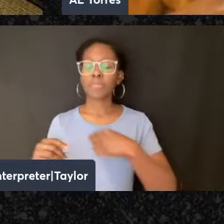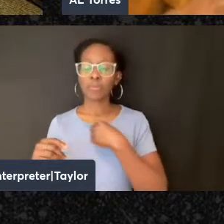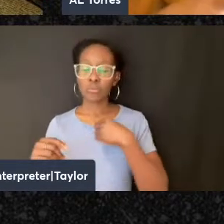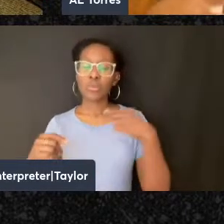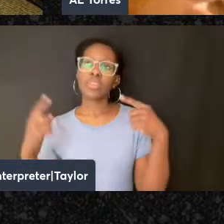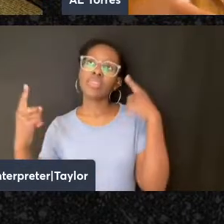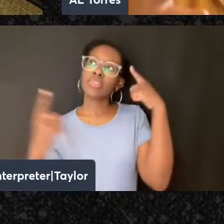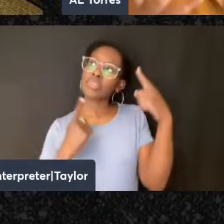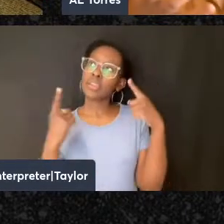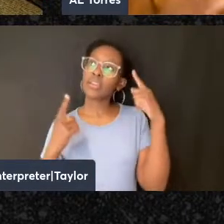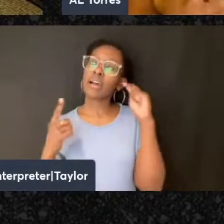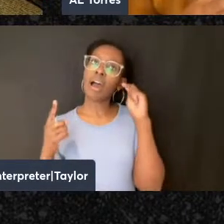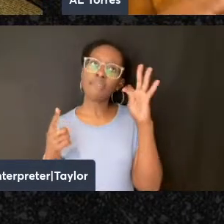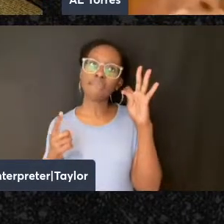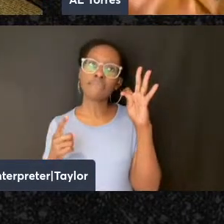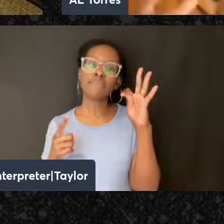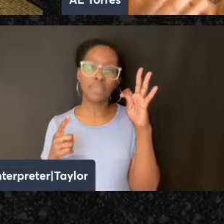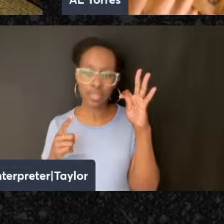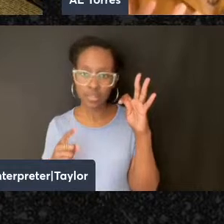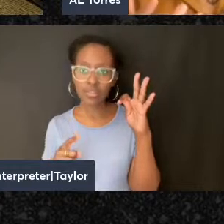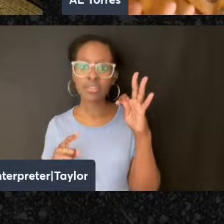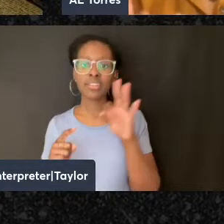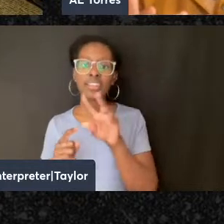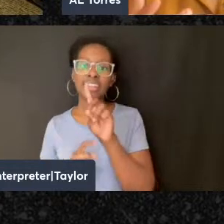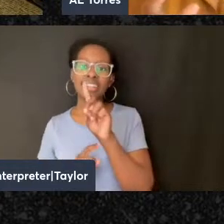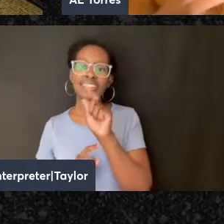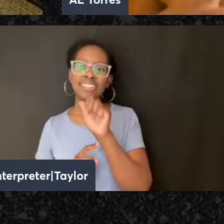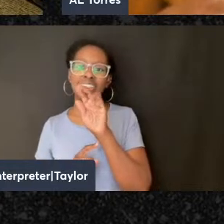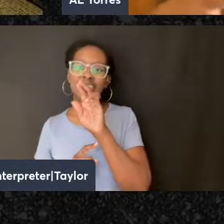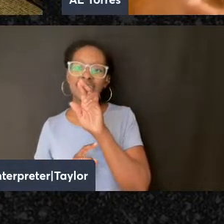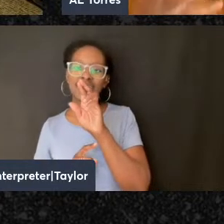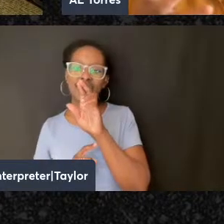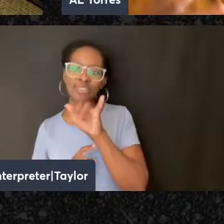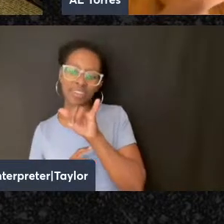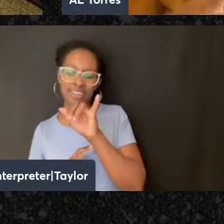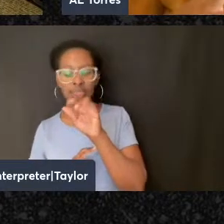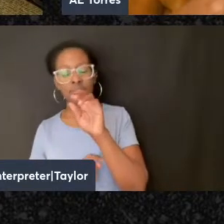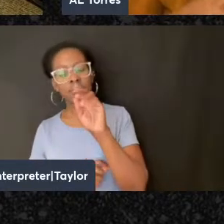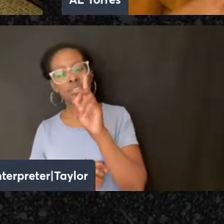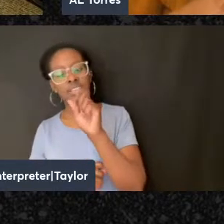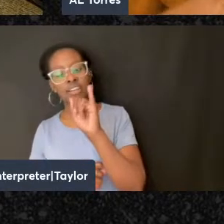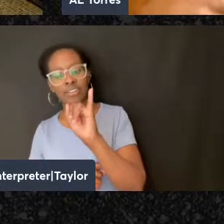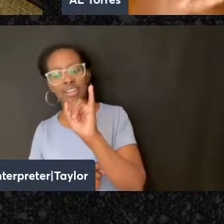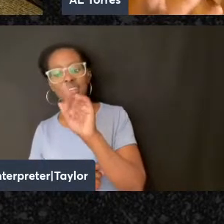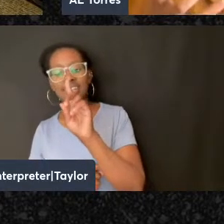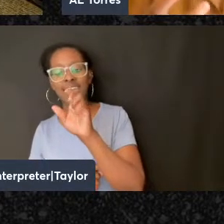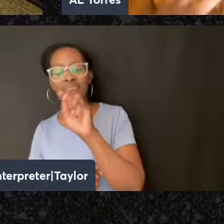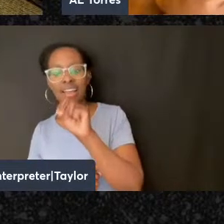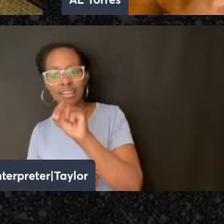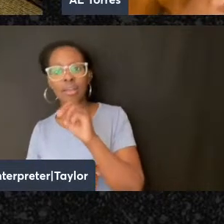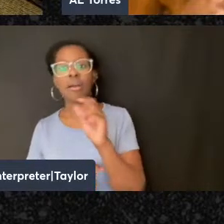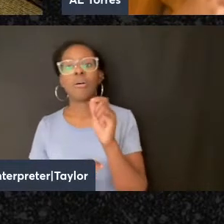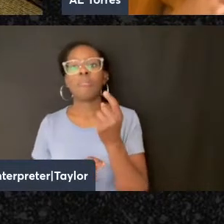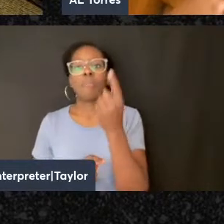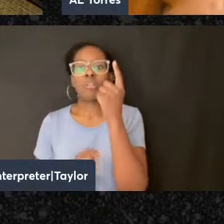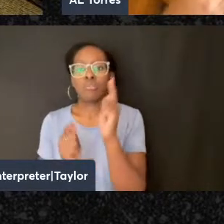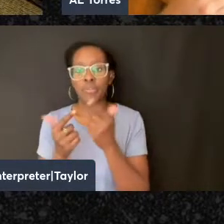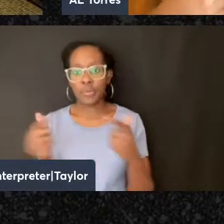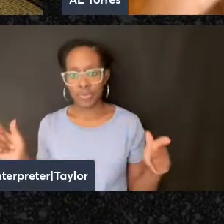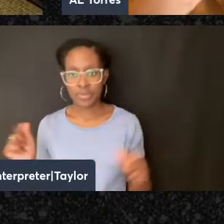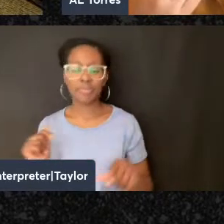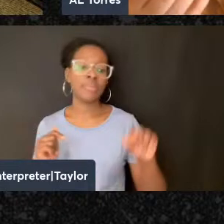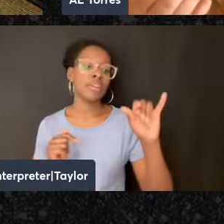thinking of Derrida and monolingualism as illusory, in fact, Yiddish